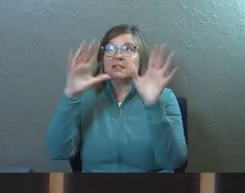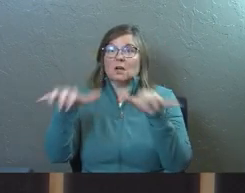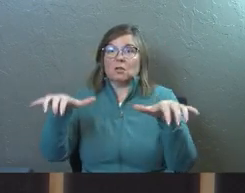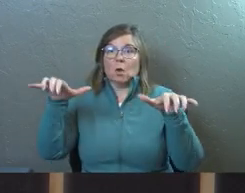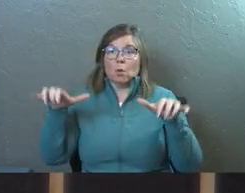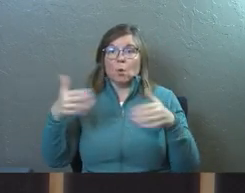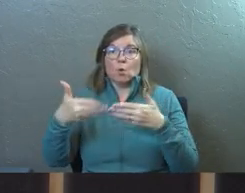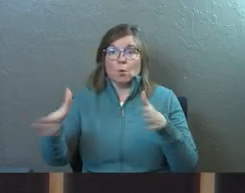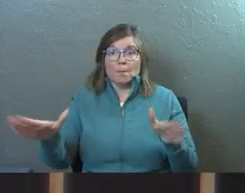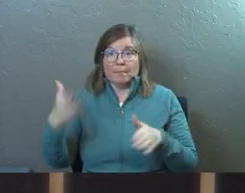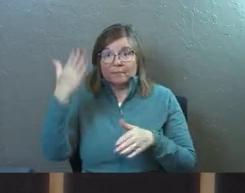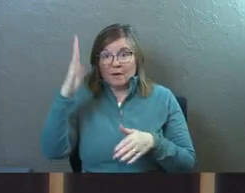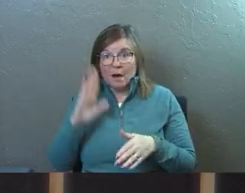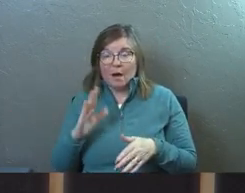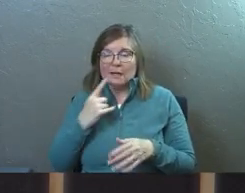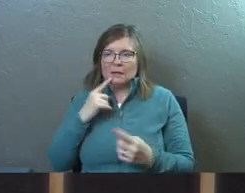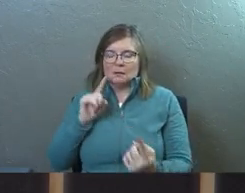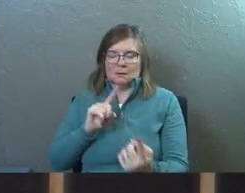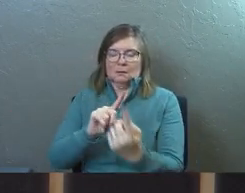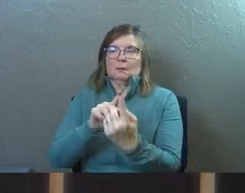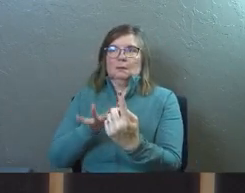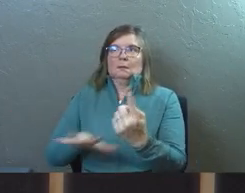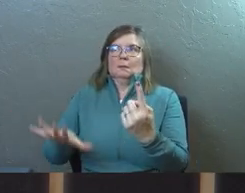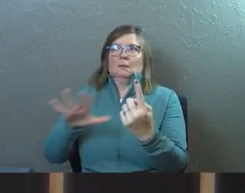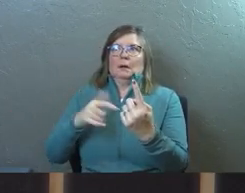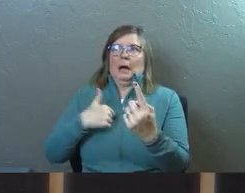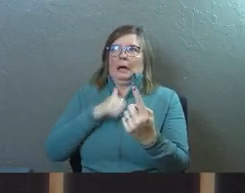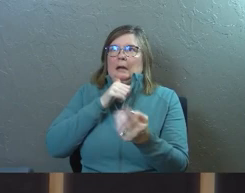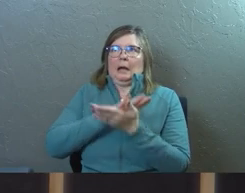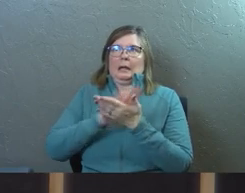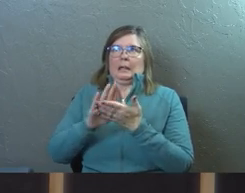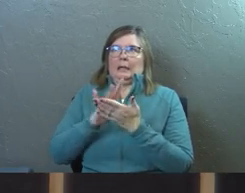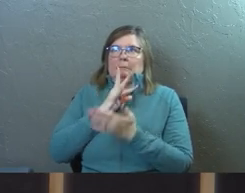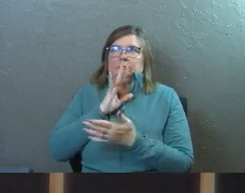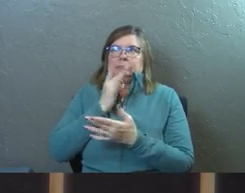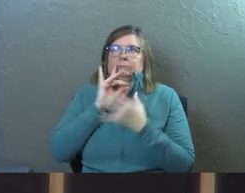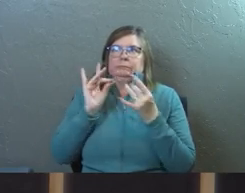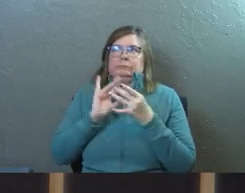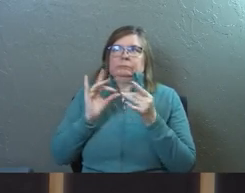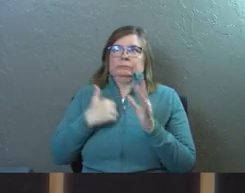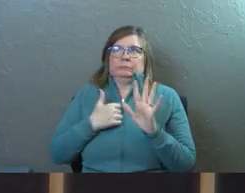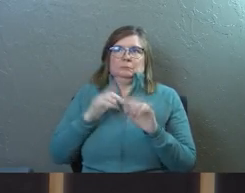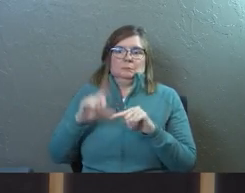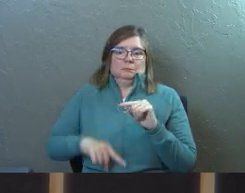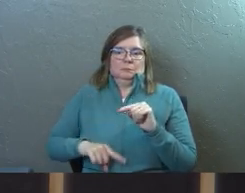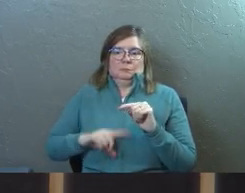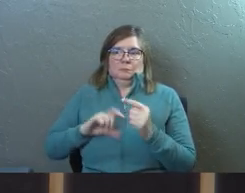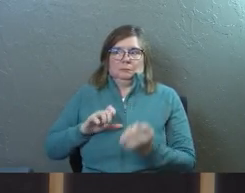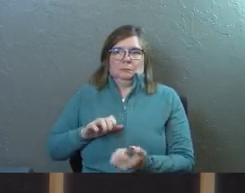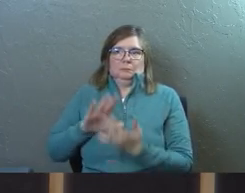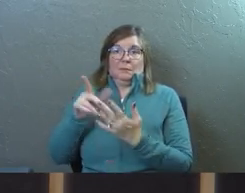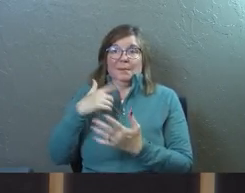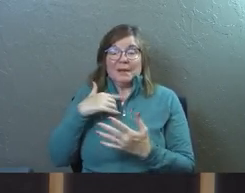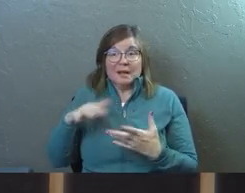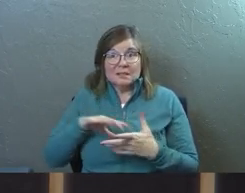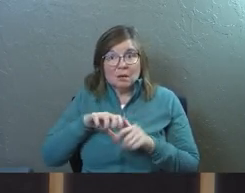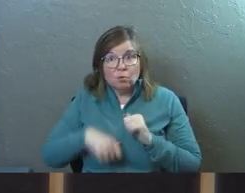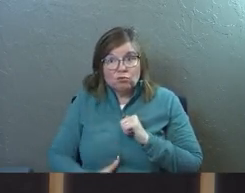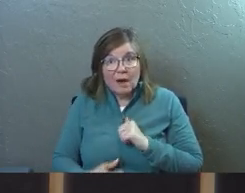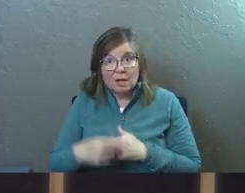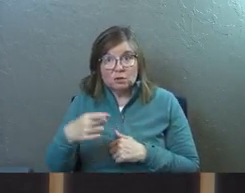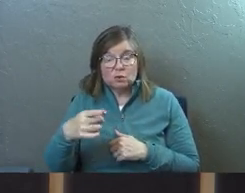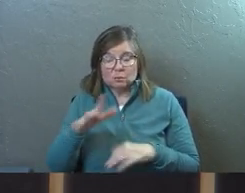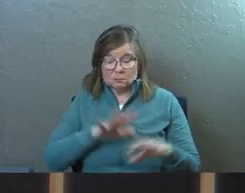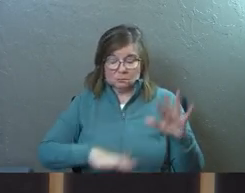in the throne room of God, and he said, I'm a man of unclean lips, and I'm of a people of unclean lips, because it wrecks you